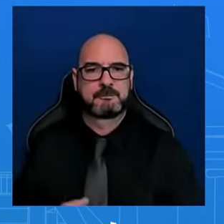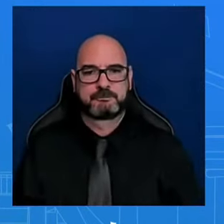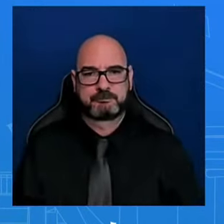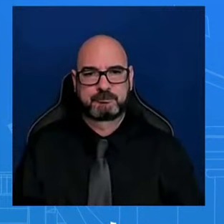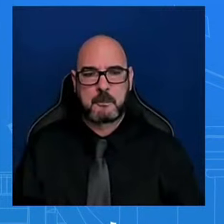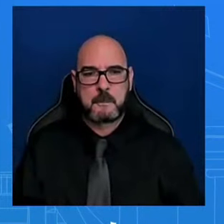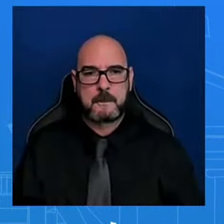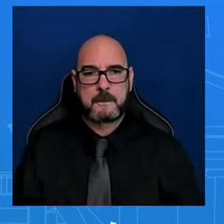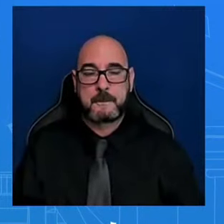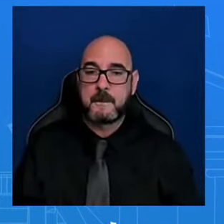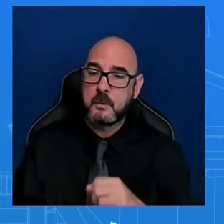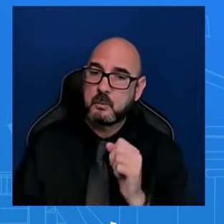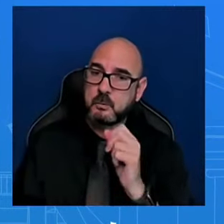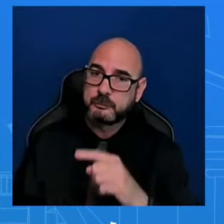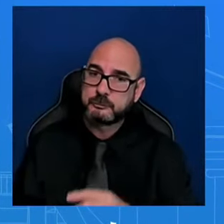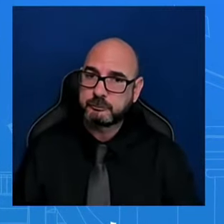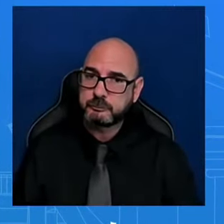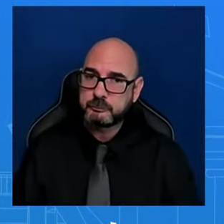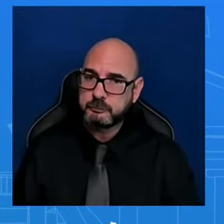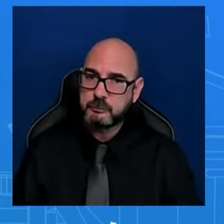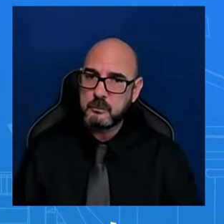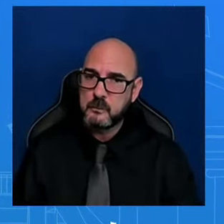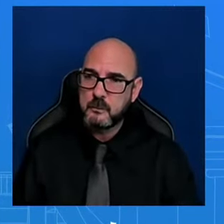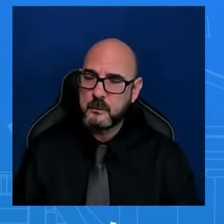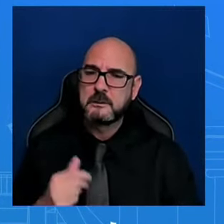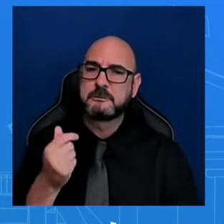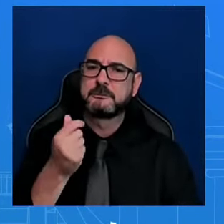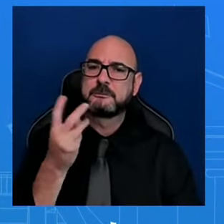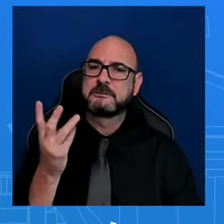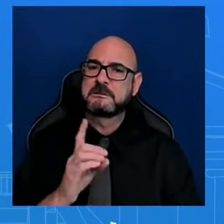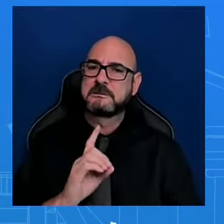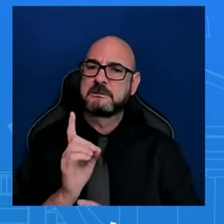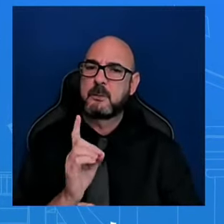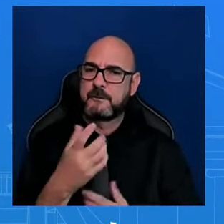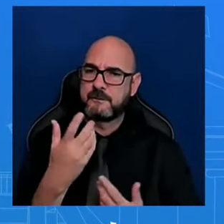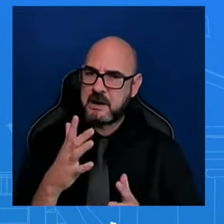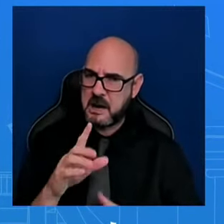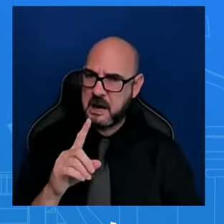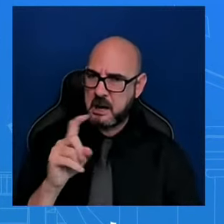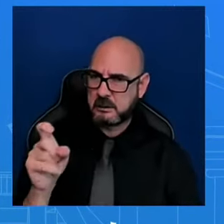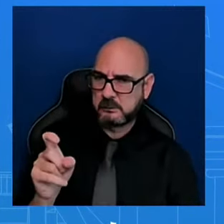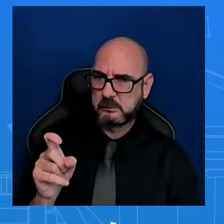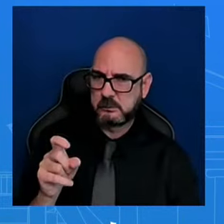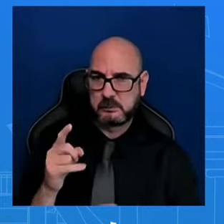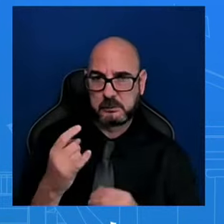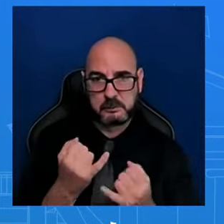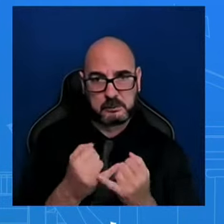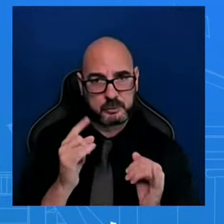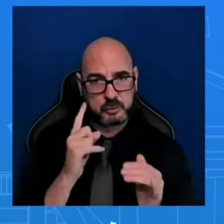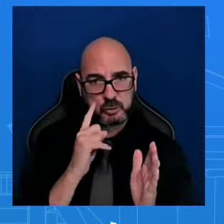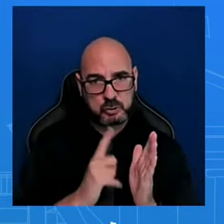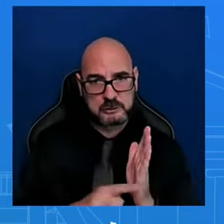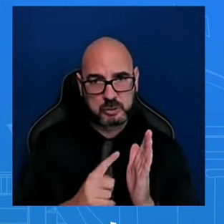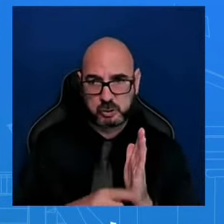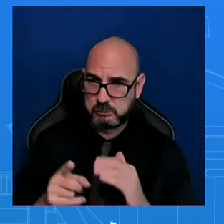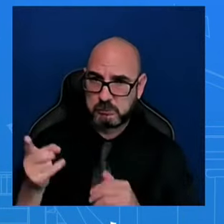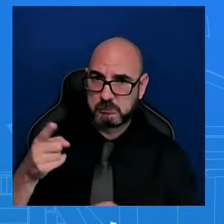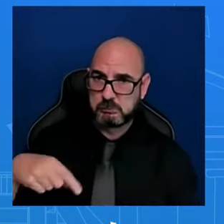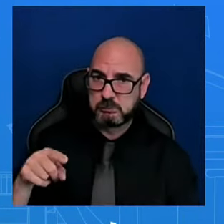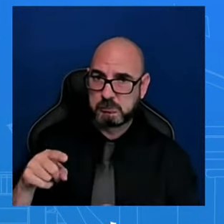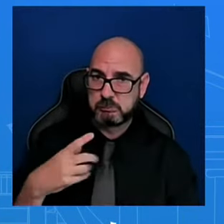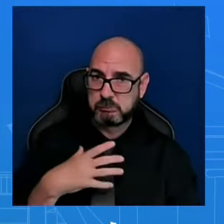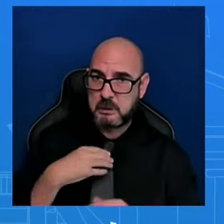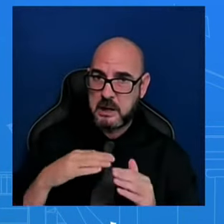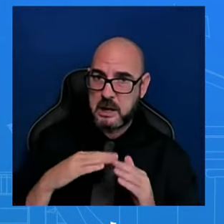investigation into what happened here. Is the White House open to changing its position on this? We're going